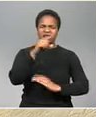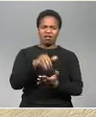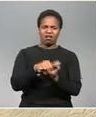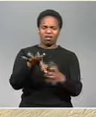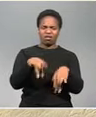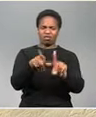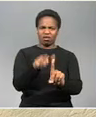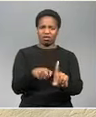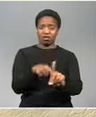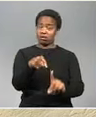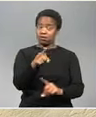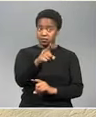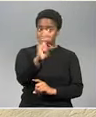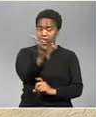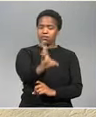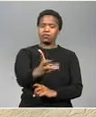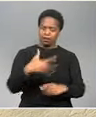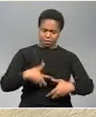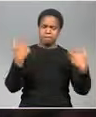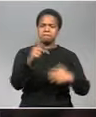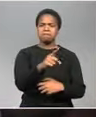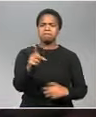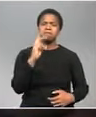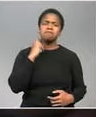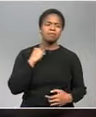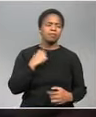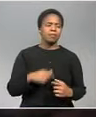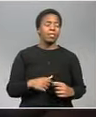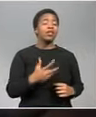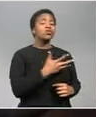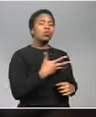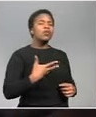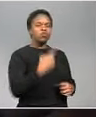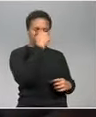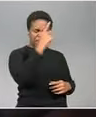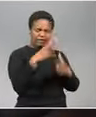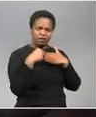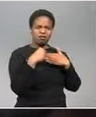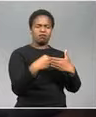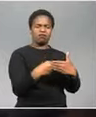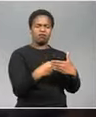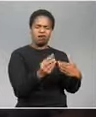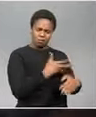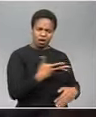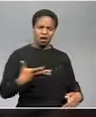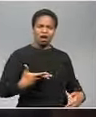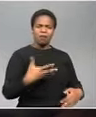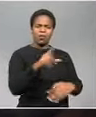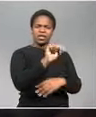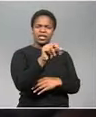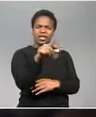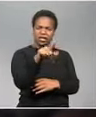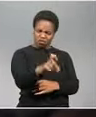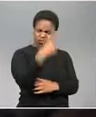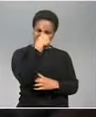the chapters of this region we are very very angry about that as a women's league we believe in the leadership of Mamu Zandile and we are saying